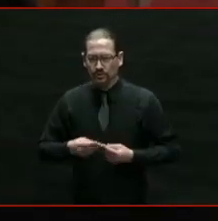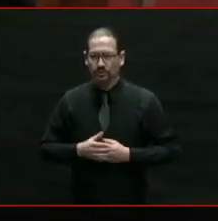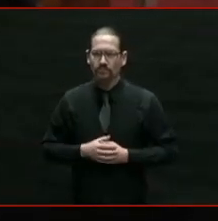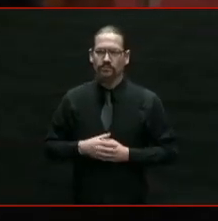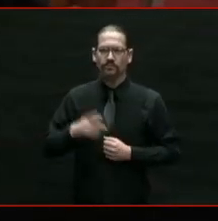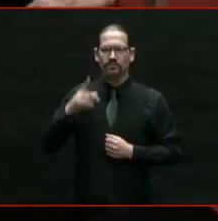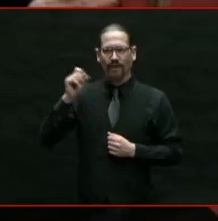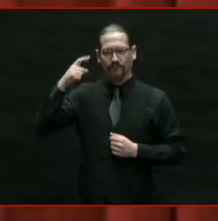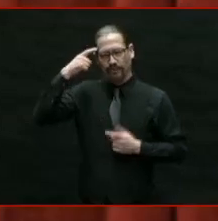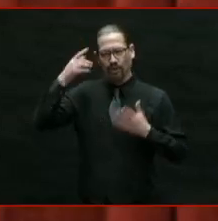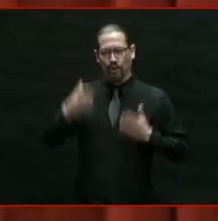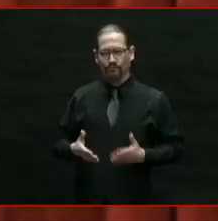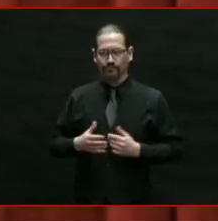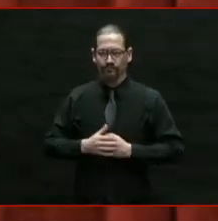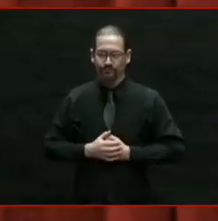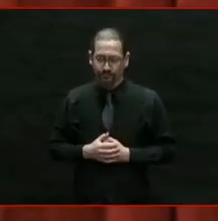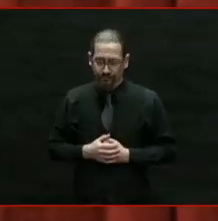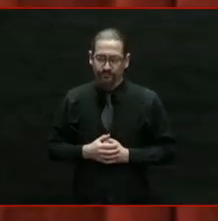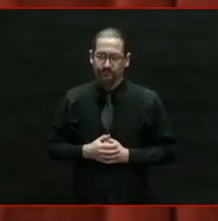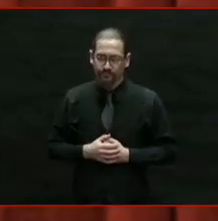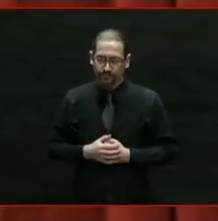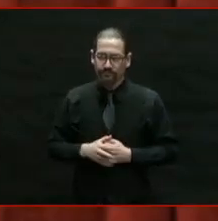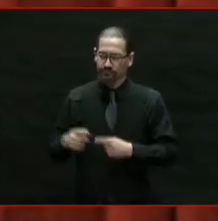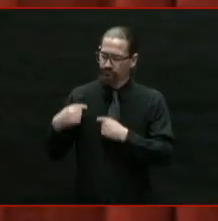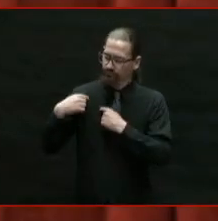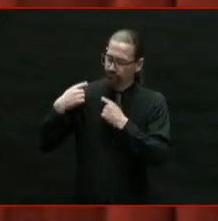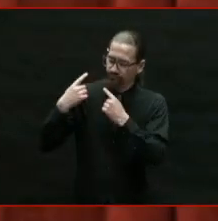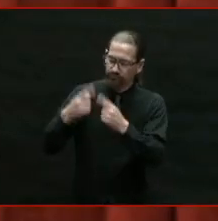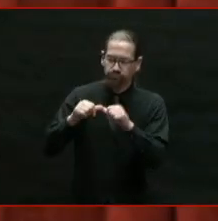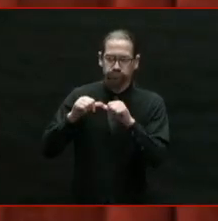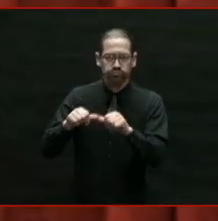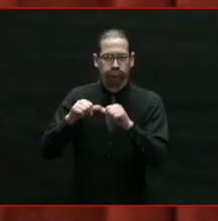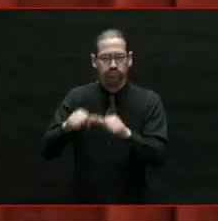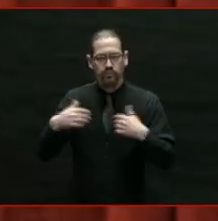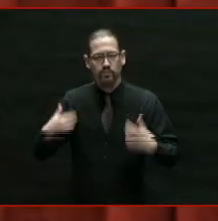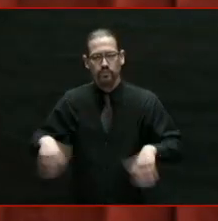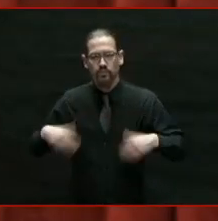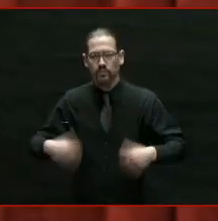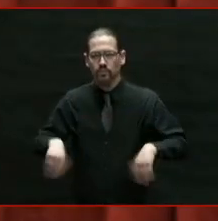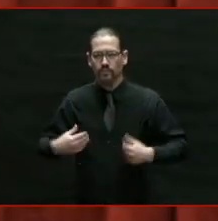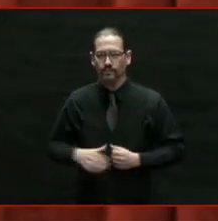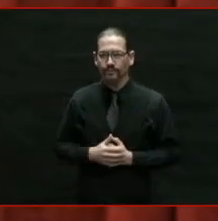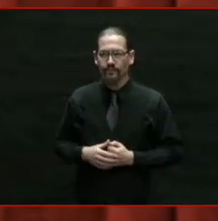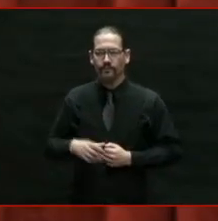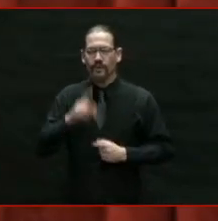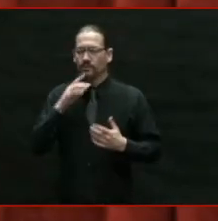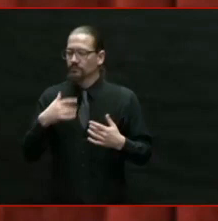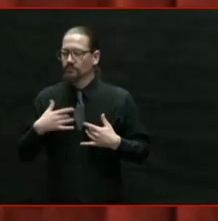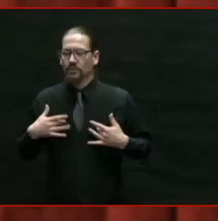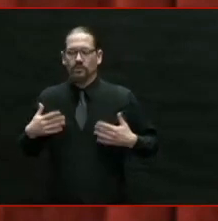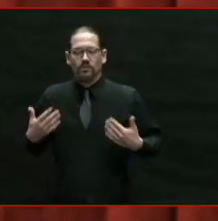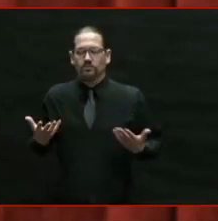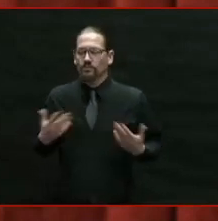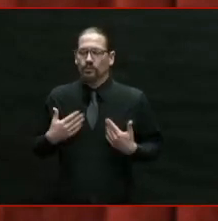And I hope you know just how grateful I am and always will be